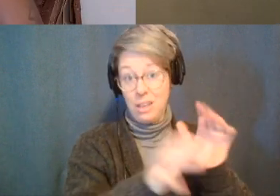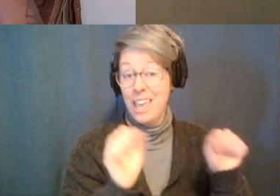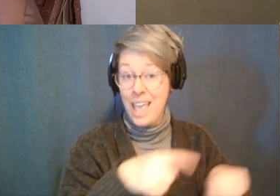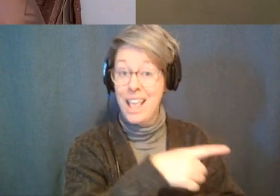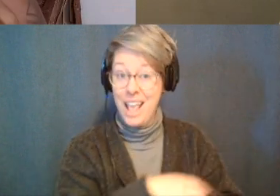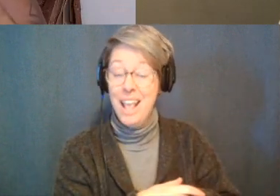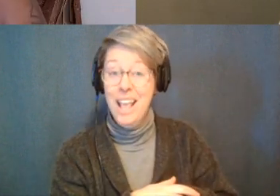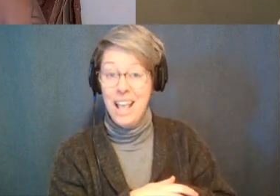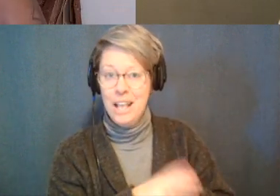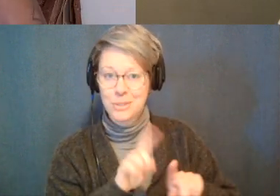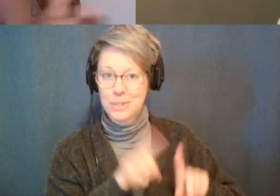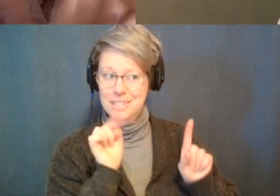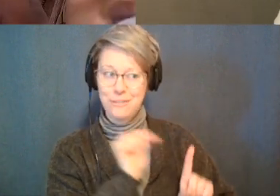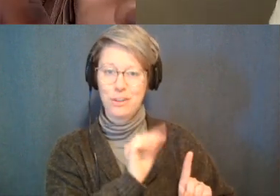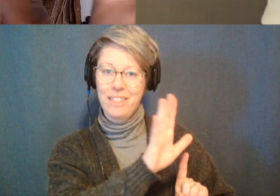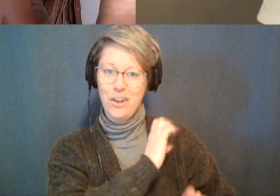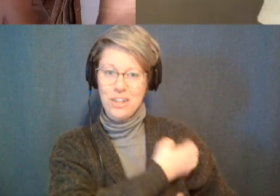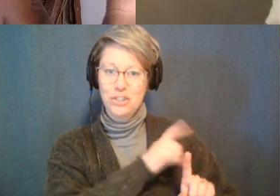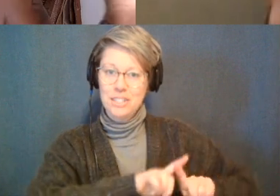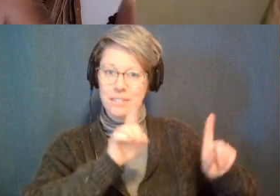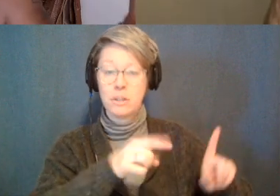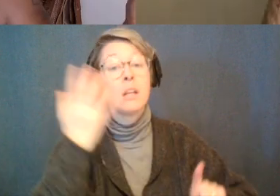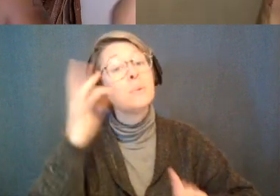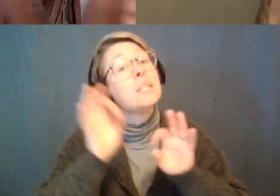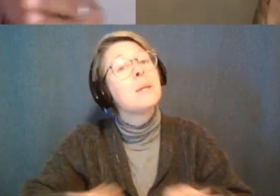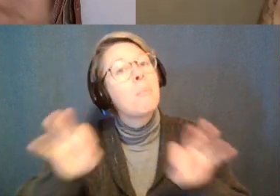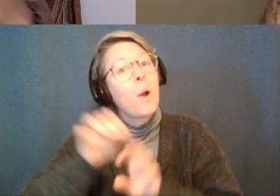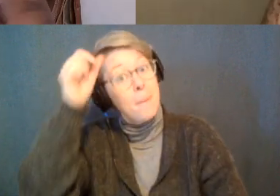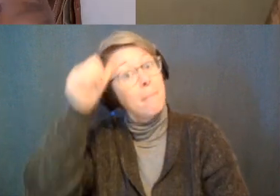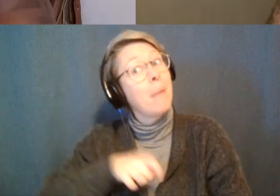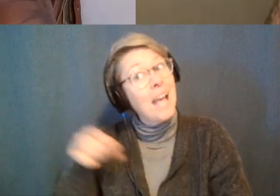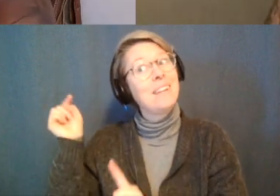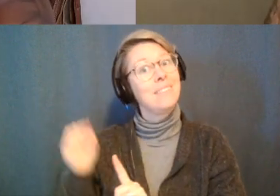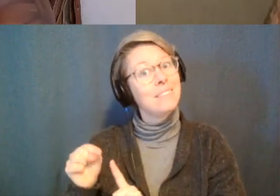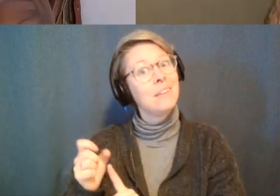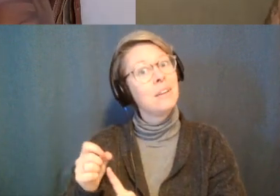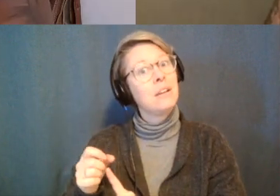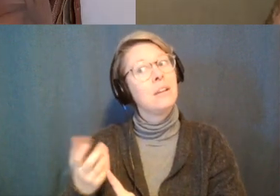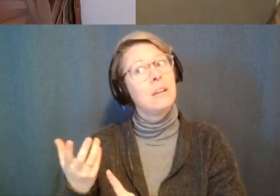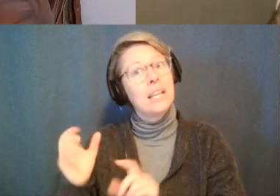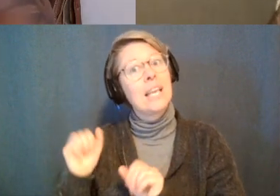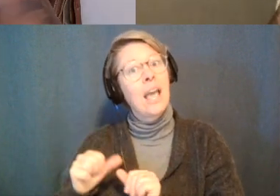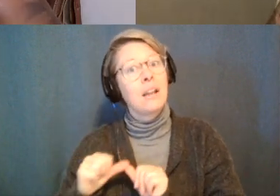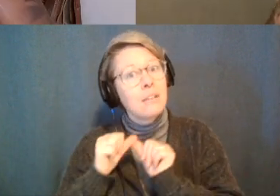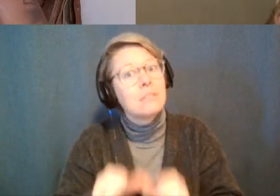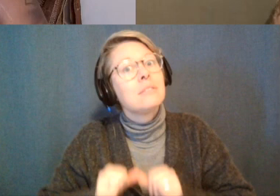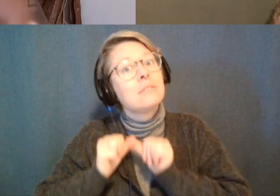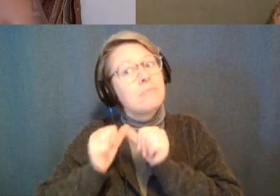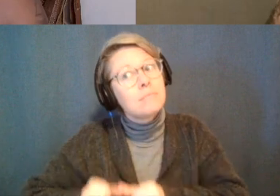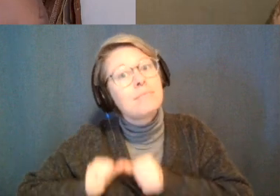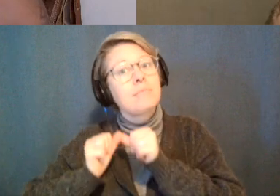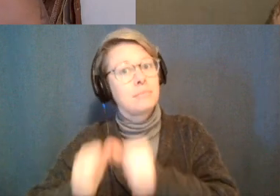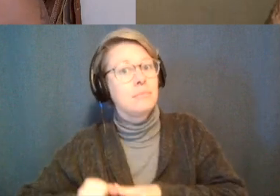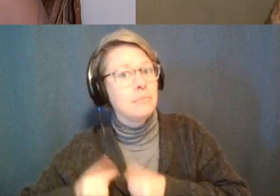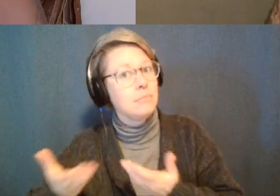thing happening with this synergy this is why it's important for men to be on your game so you can keep reaching these states of peace and pleasure however with